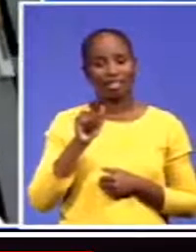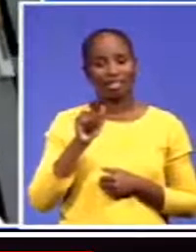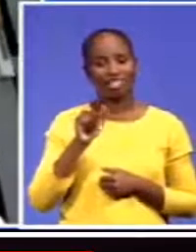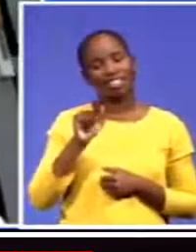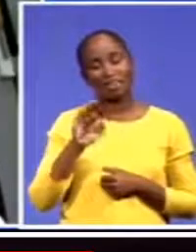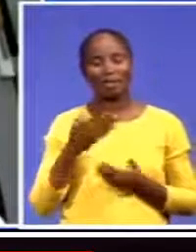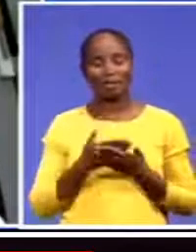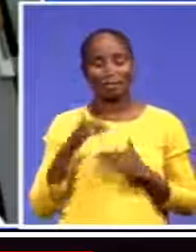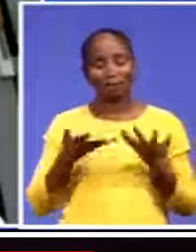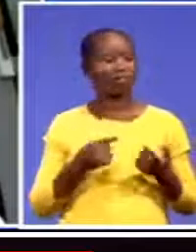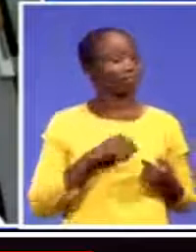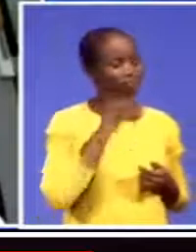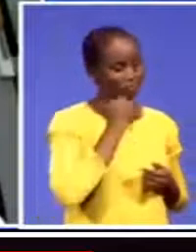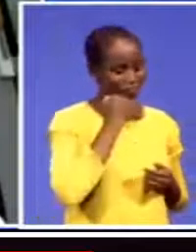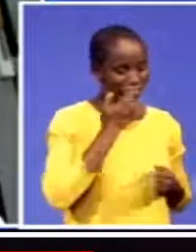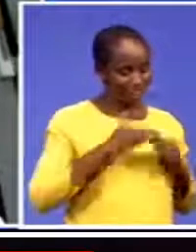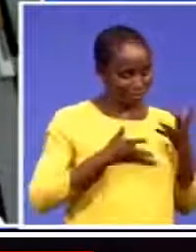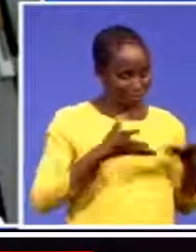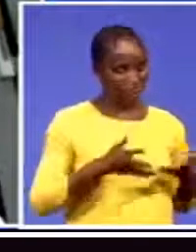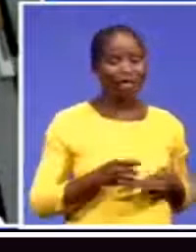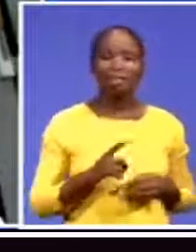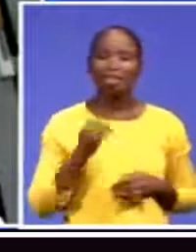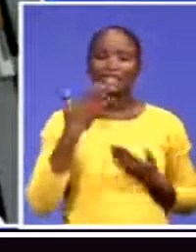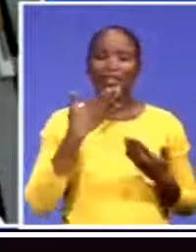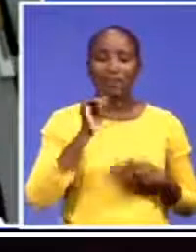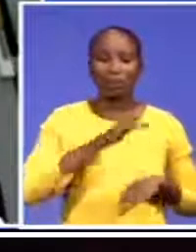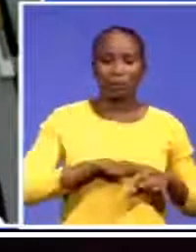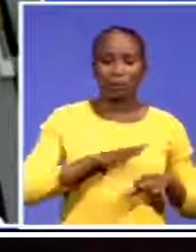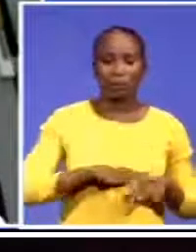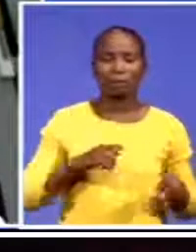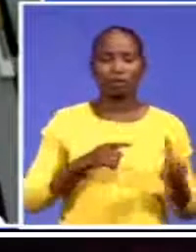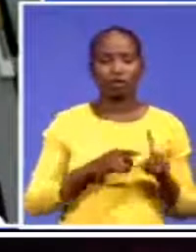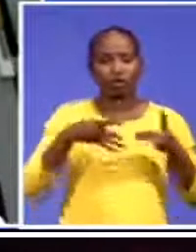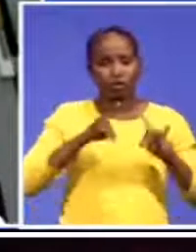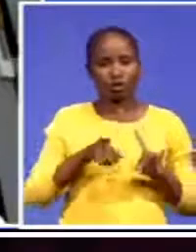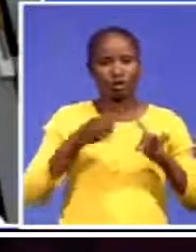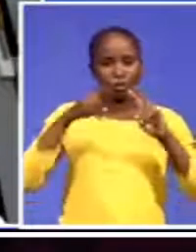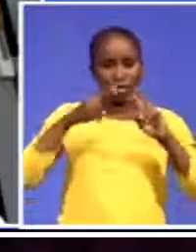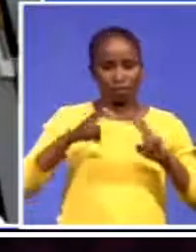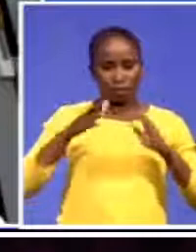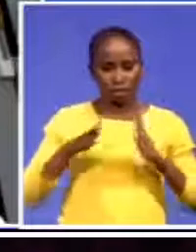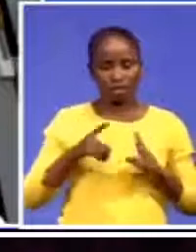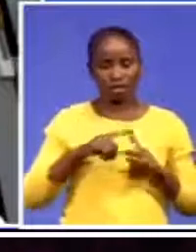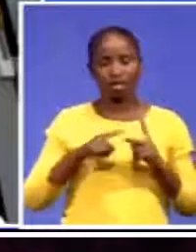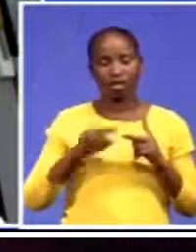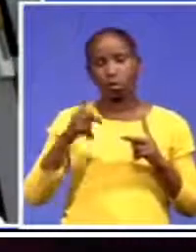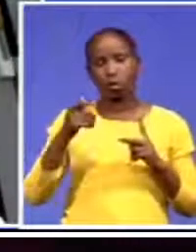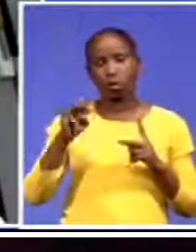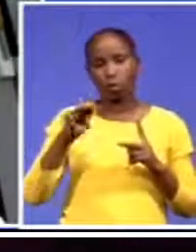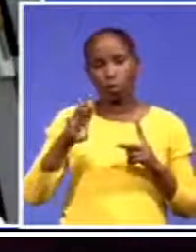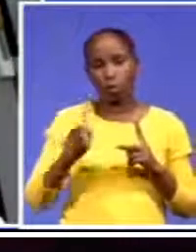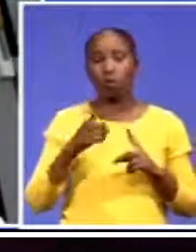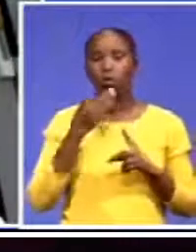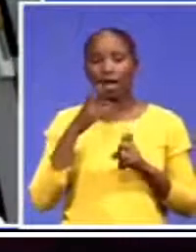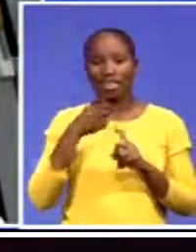time. Hubert Danso is the chair for Africa Investor, and Victor Homoswana is the executive director for marketing and